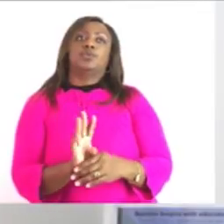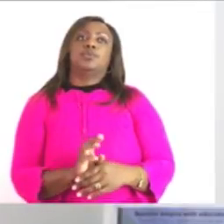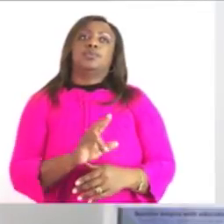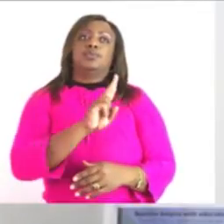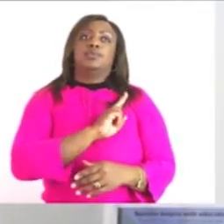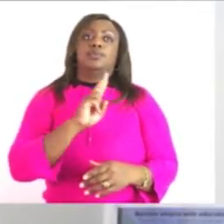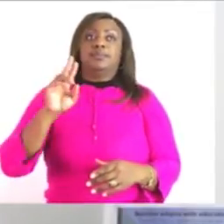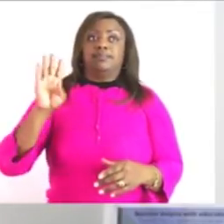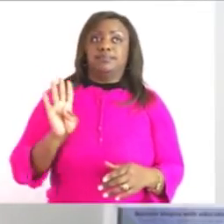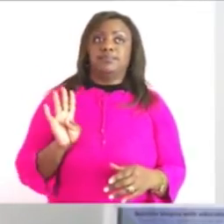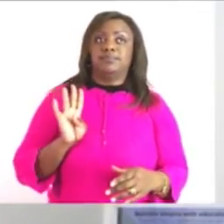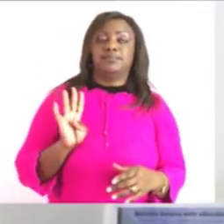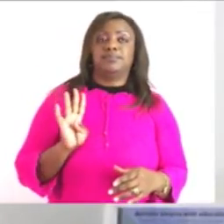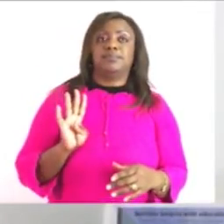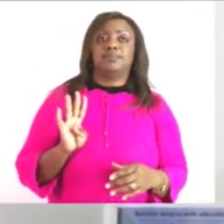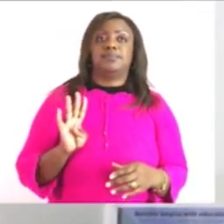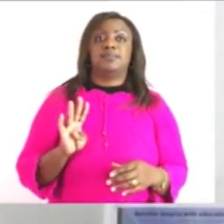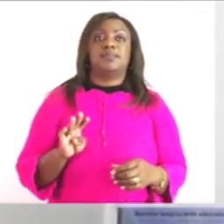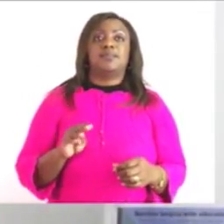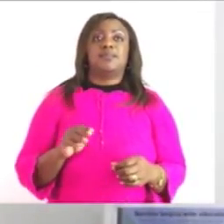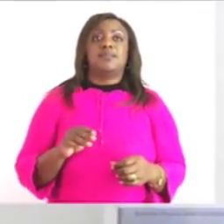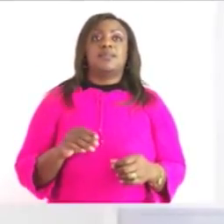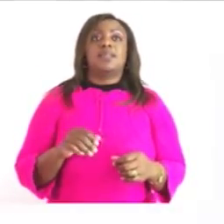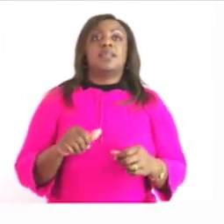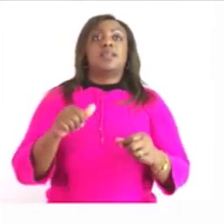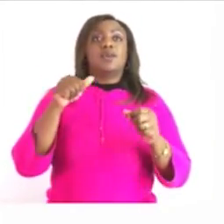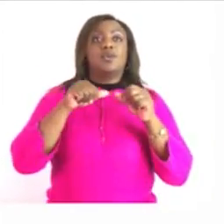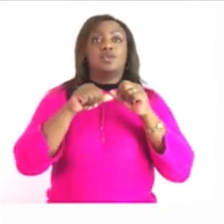on page 24 we have to move to mass